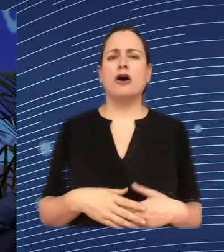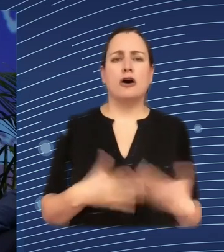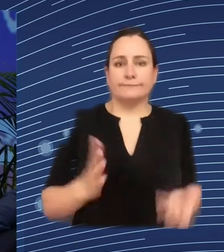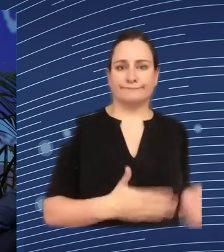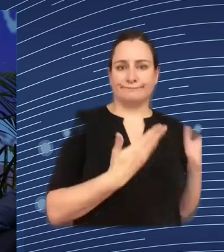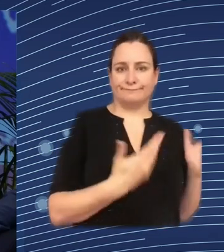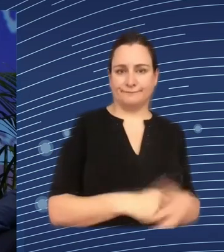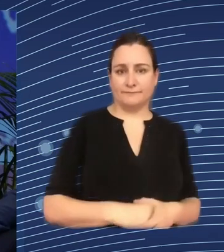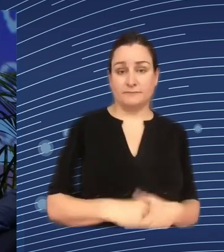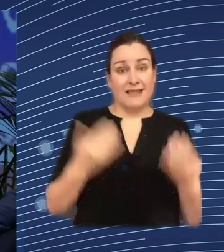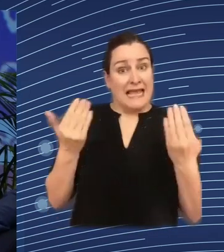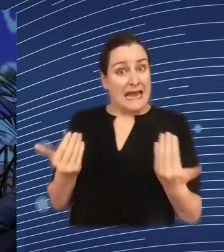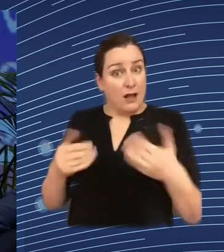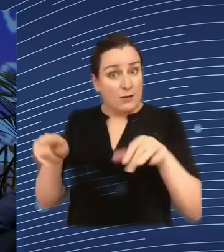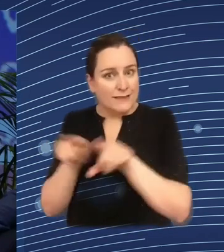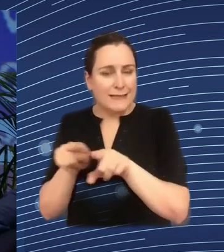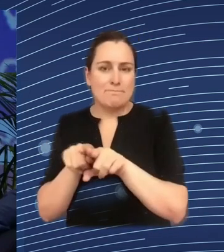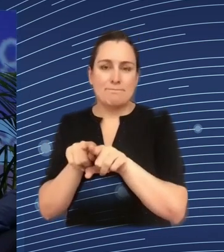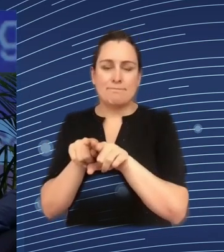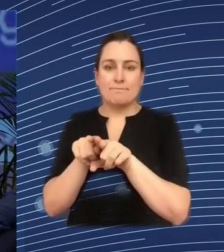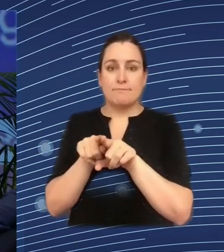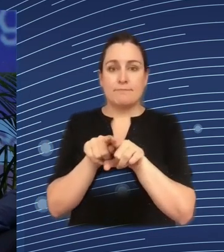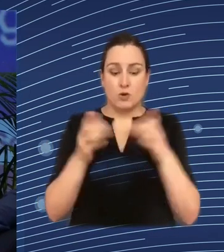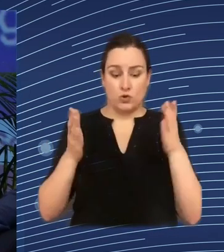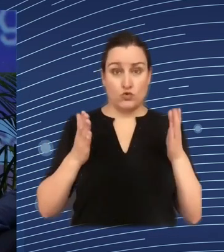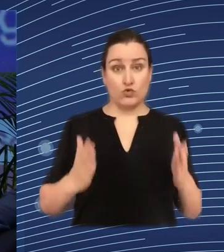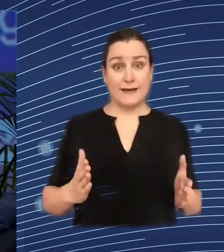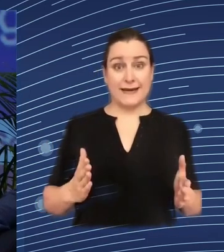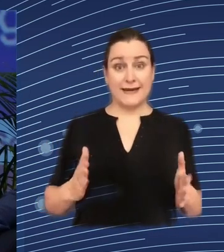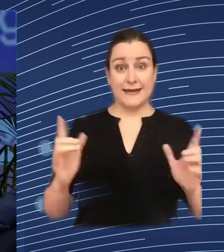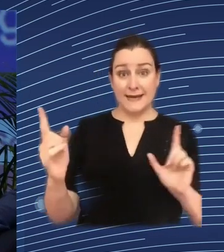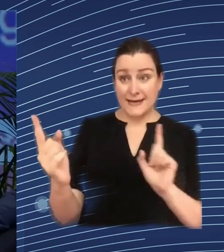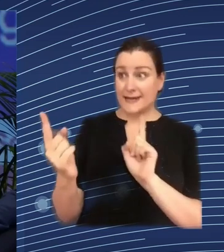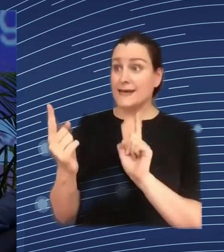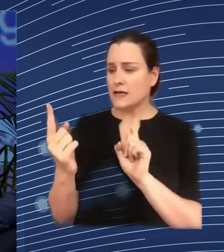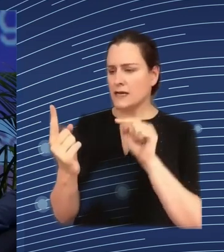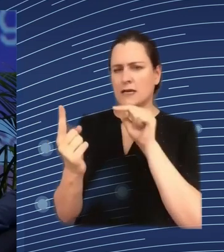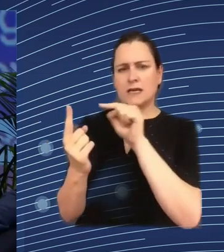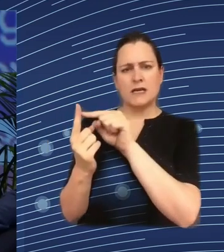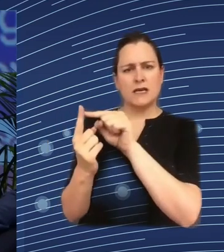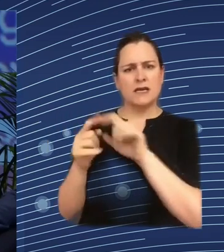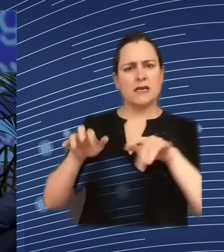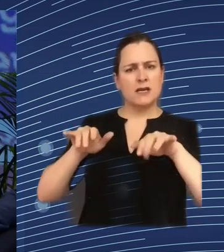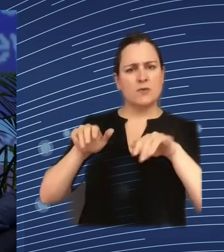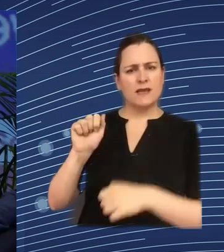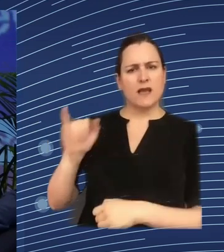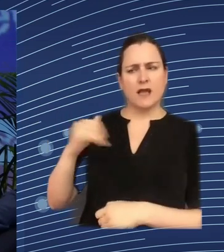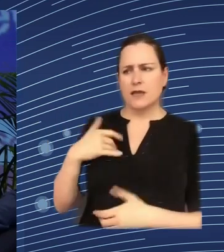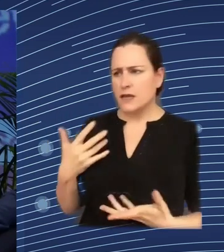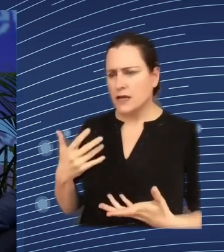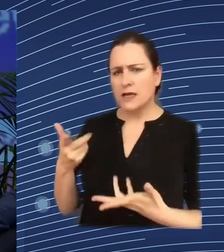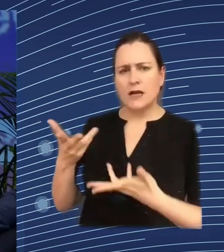and they go for this human review there's no human they don't understand the problems they don't understand why the worker was